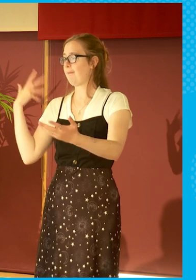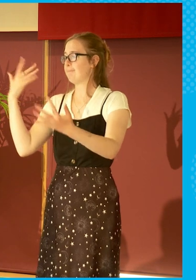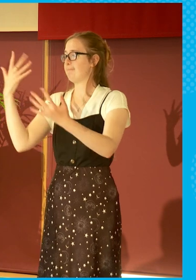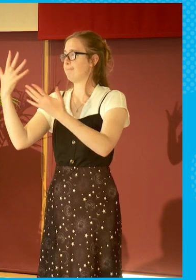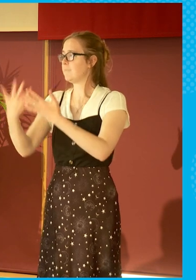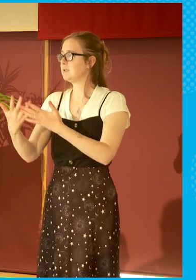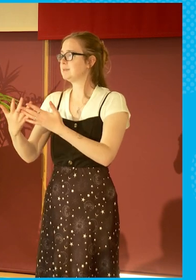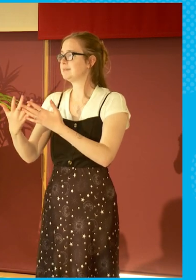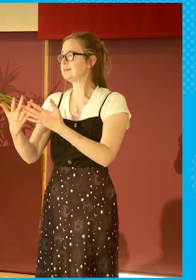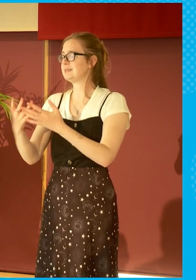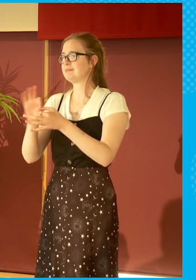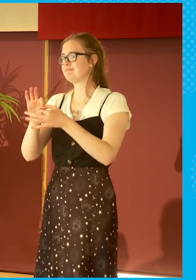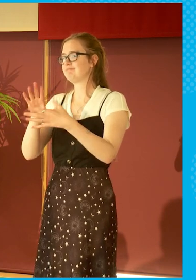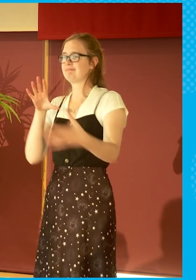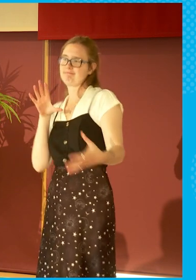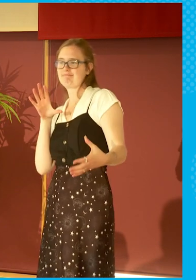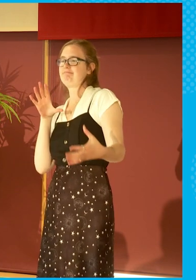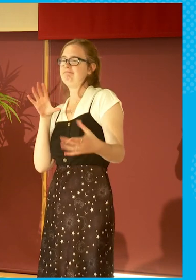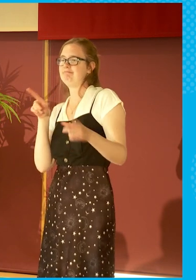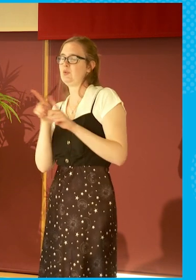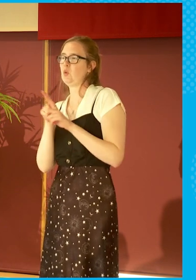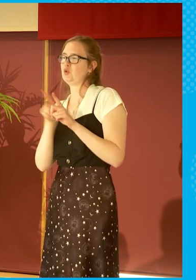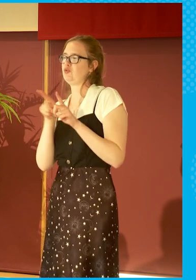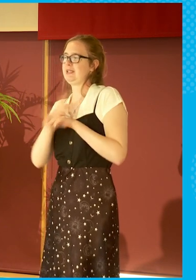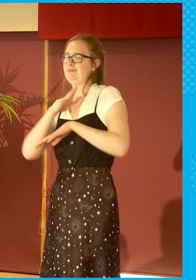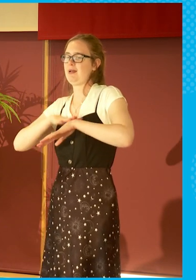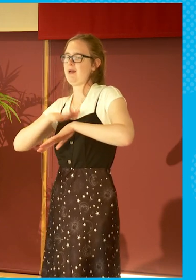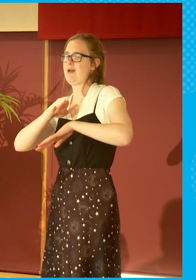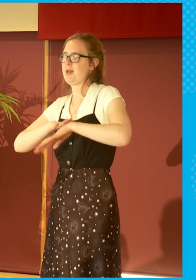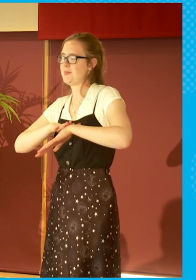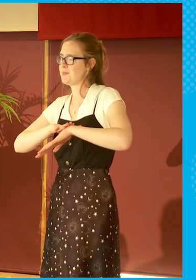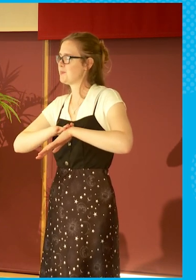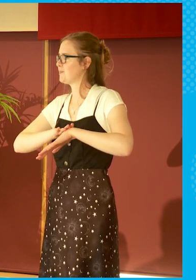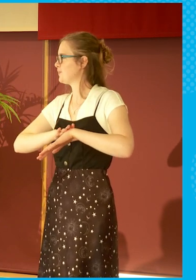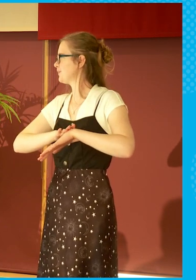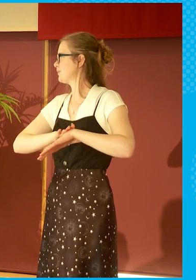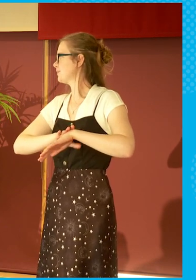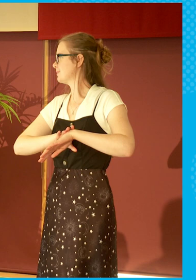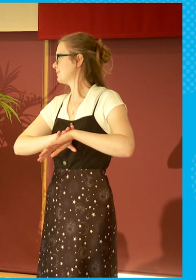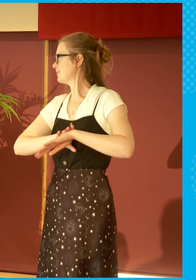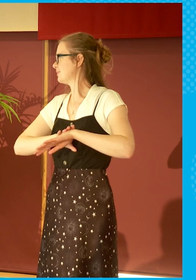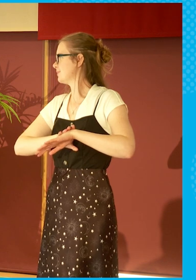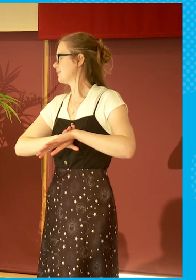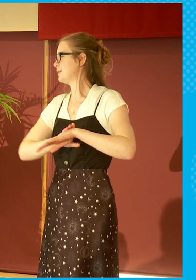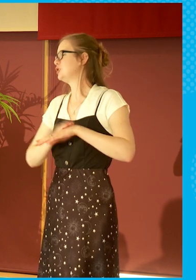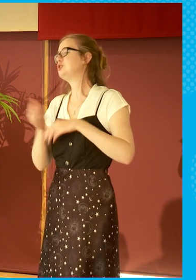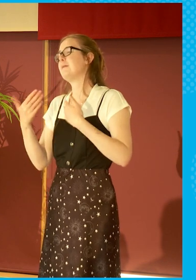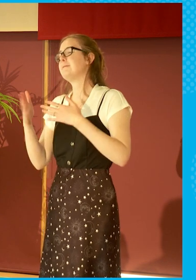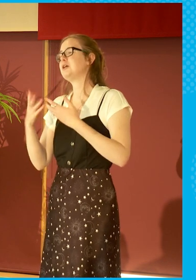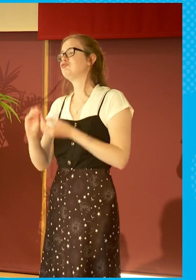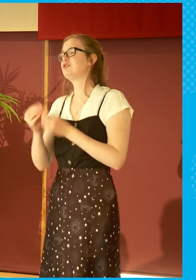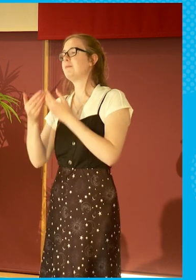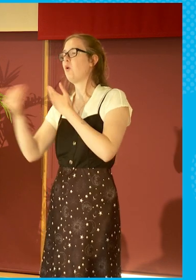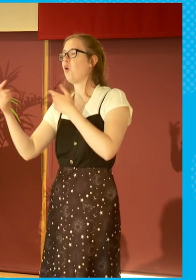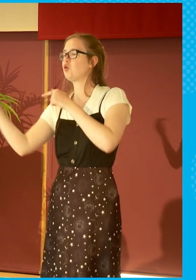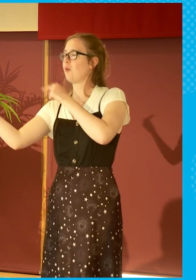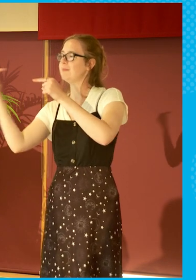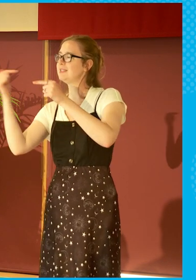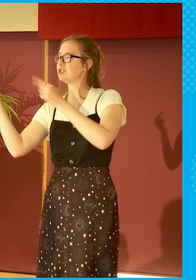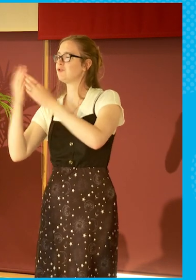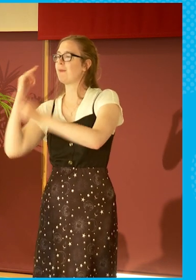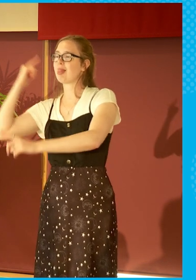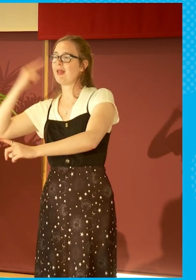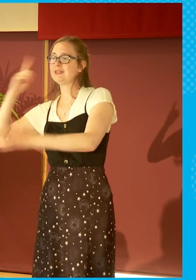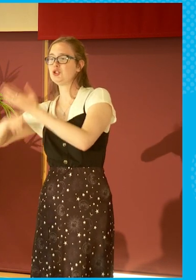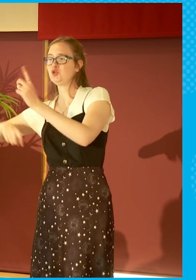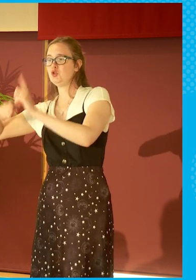disinvestment and at the same time, if you like, more competition from the London-based UK